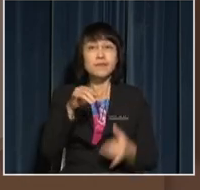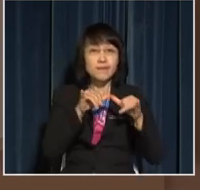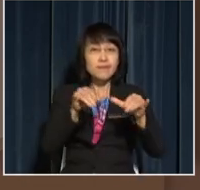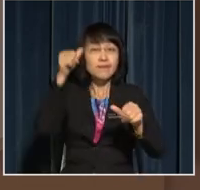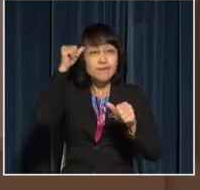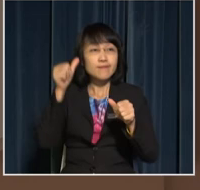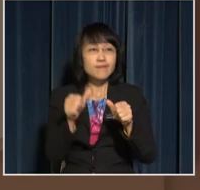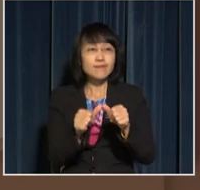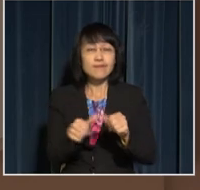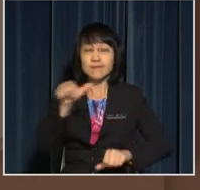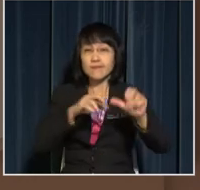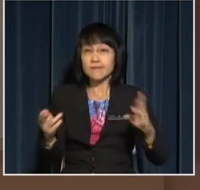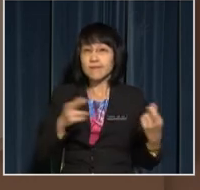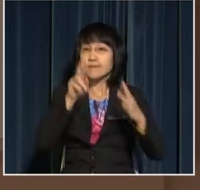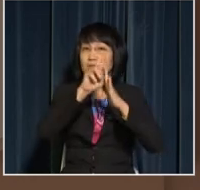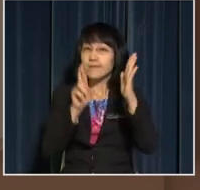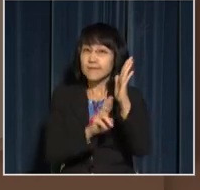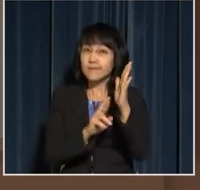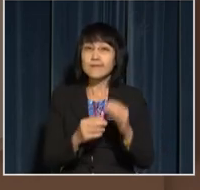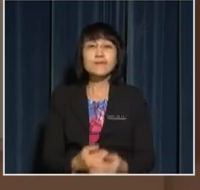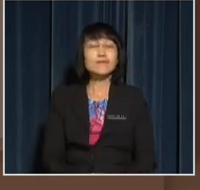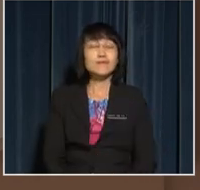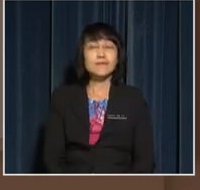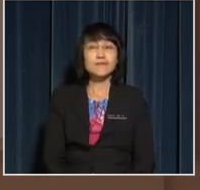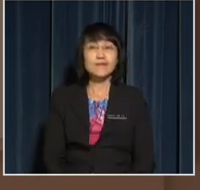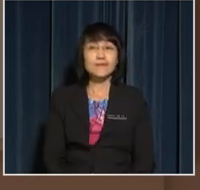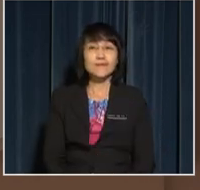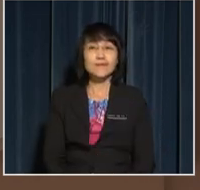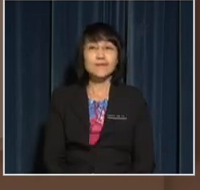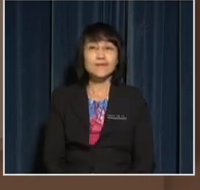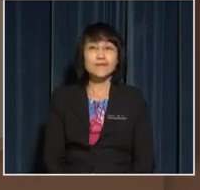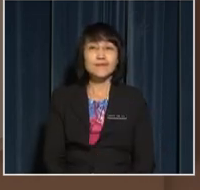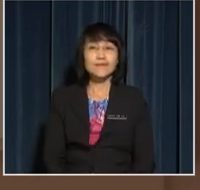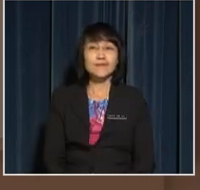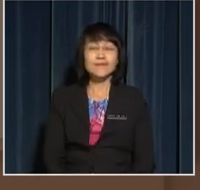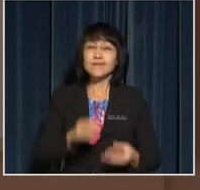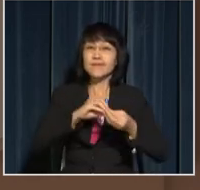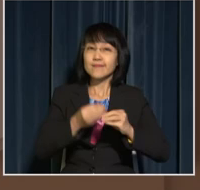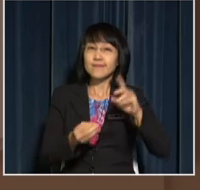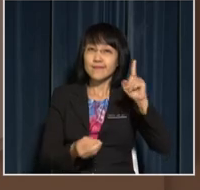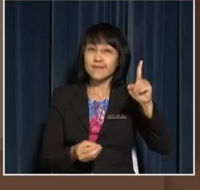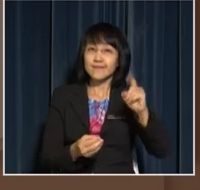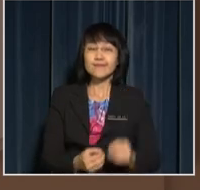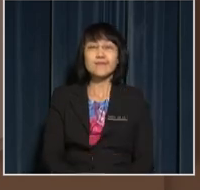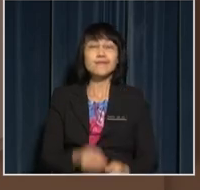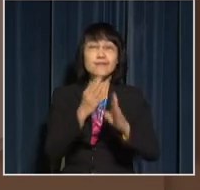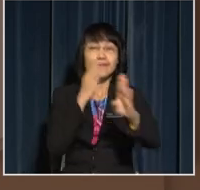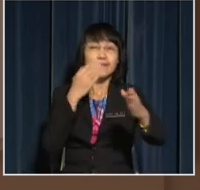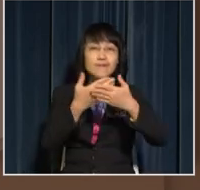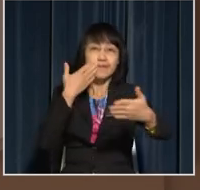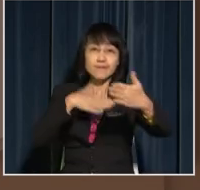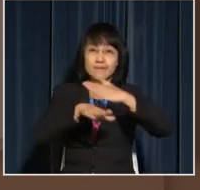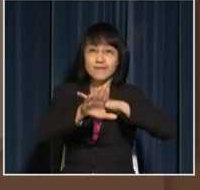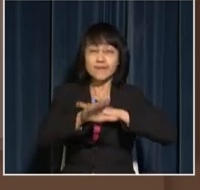remember the Science Room Rules? was that is No! one Line up before